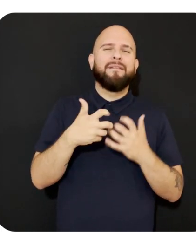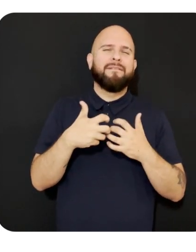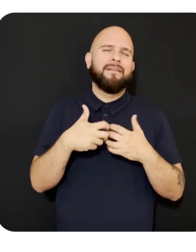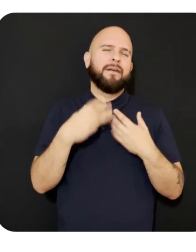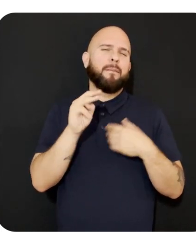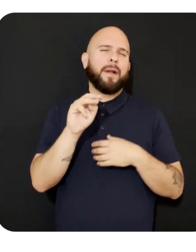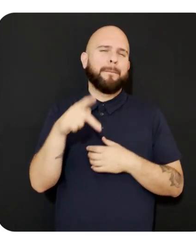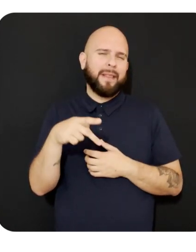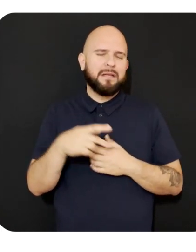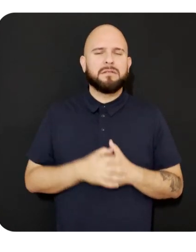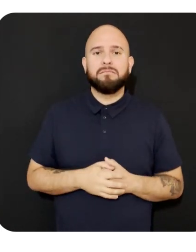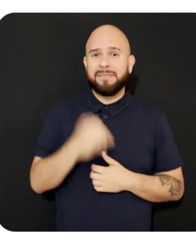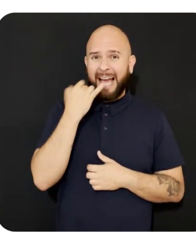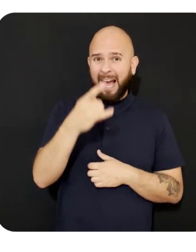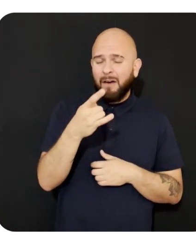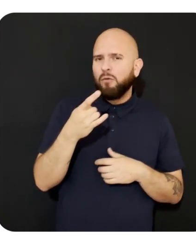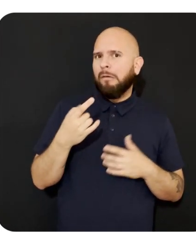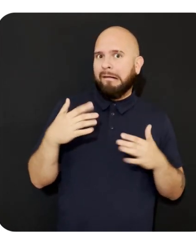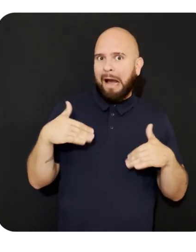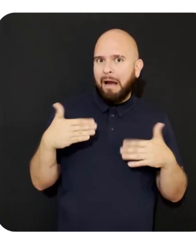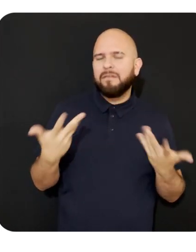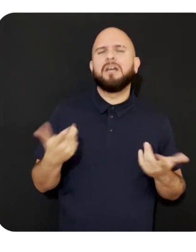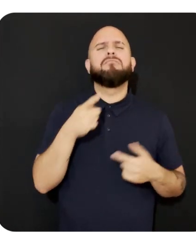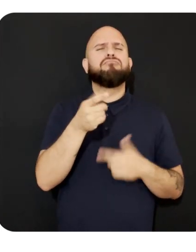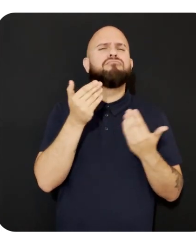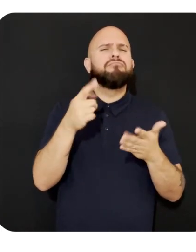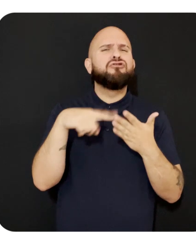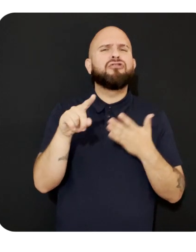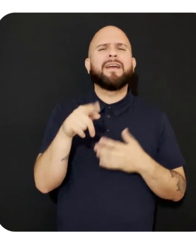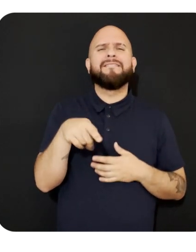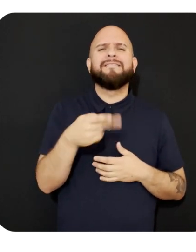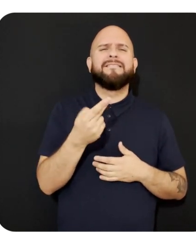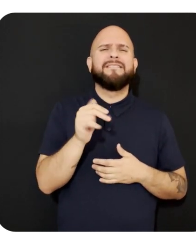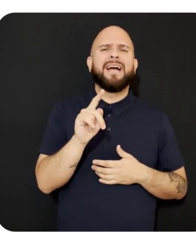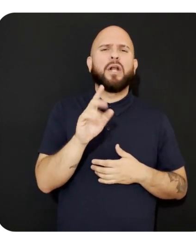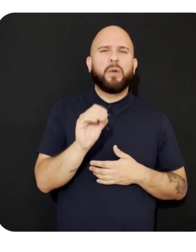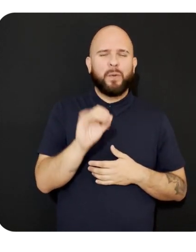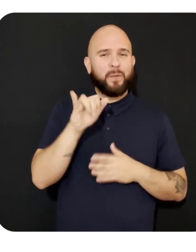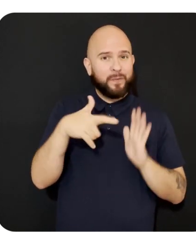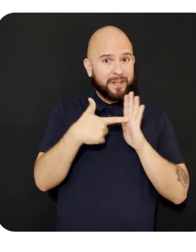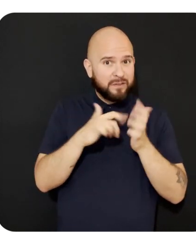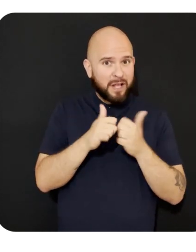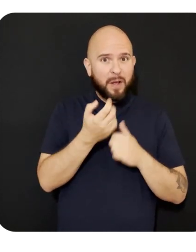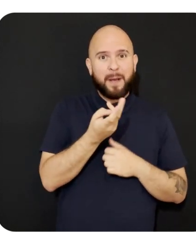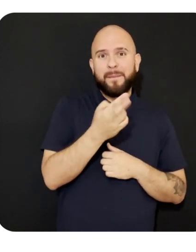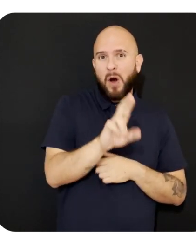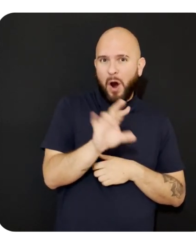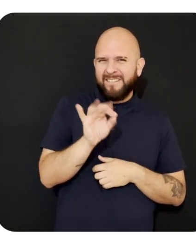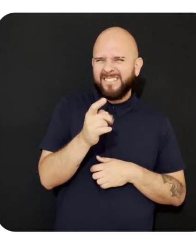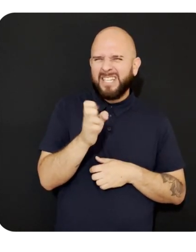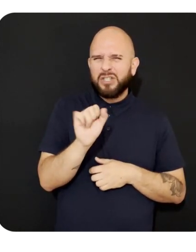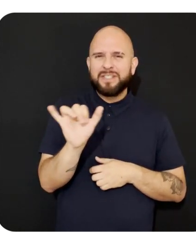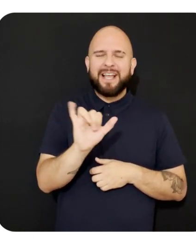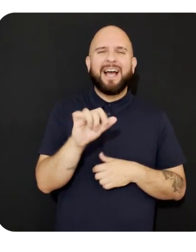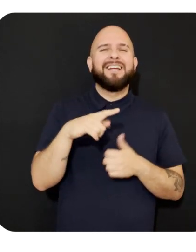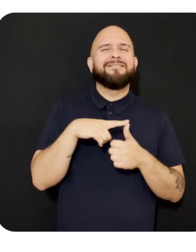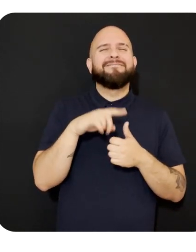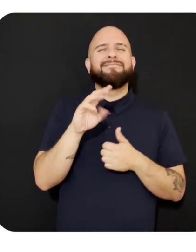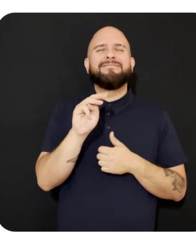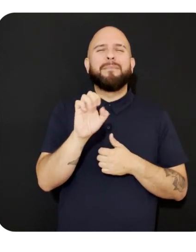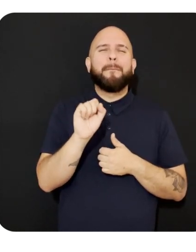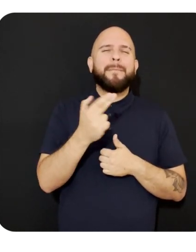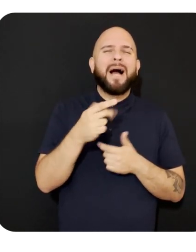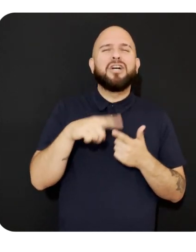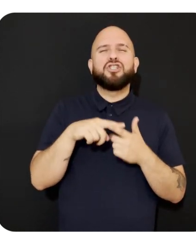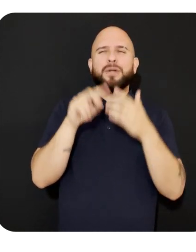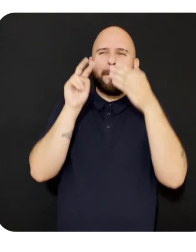If you haven't already, check out our showcase Vanto, which demonstrates how mixed reality features like scene mesh, pass-through,